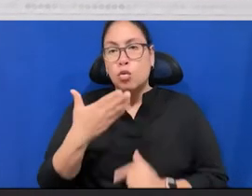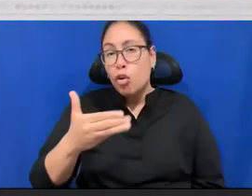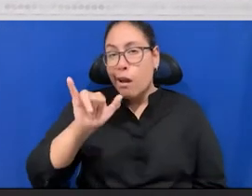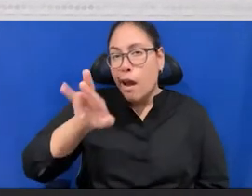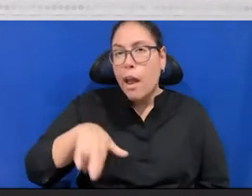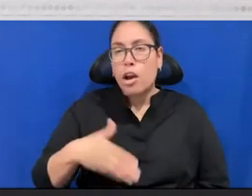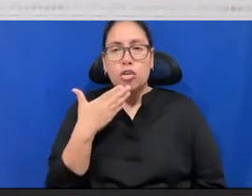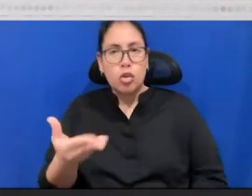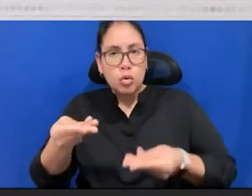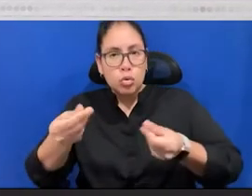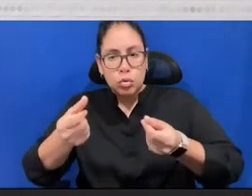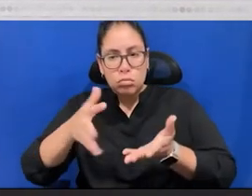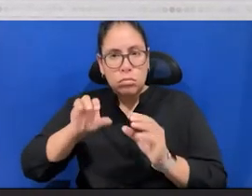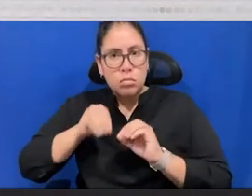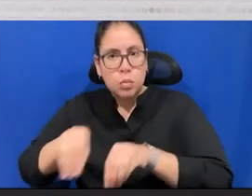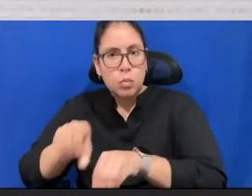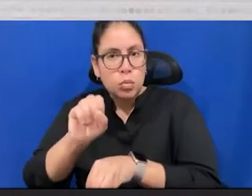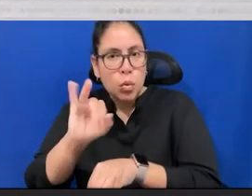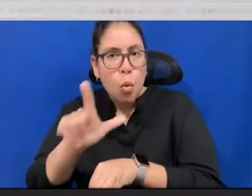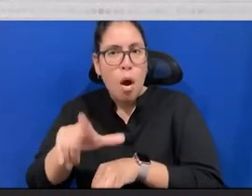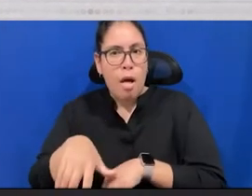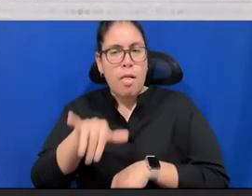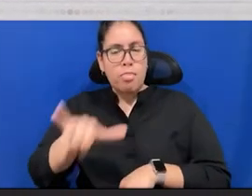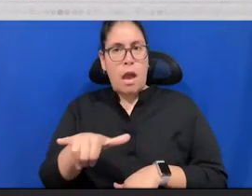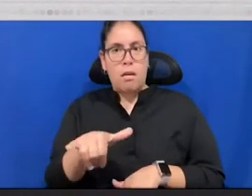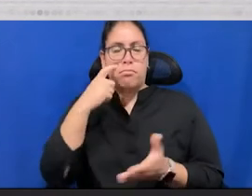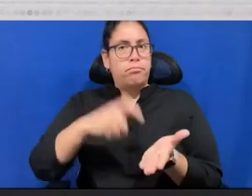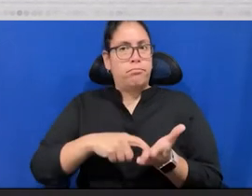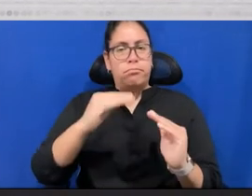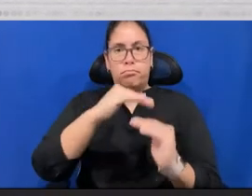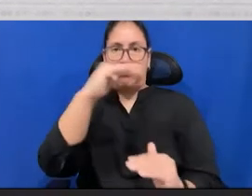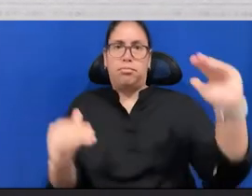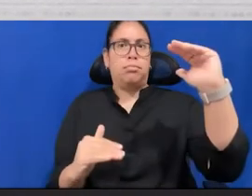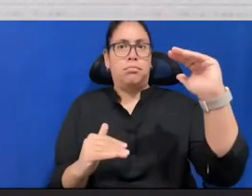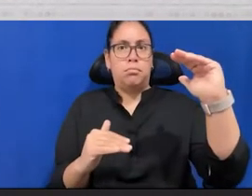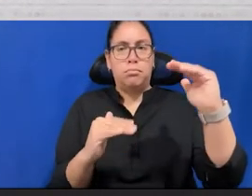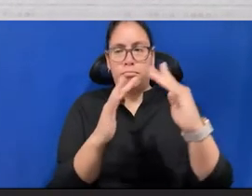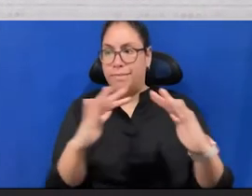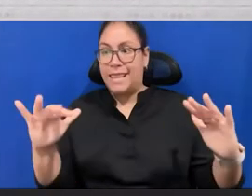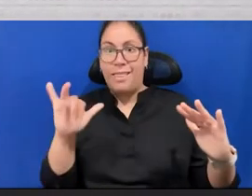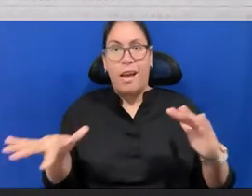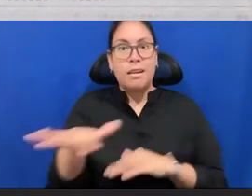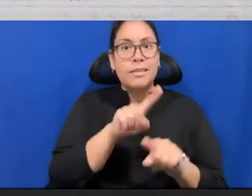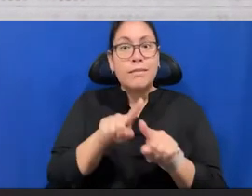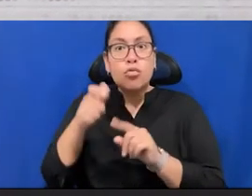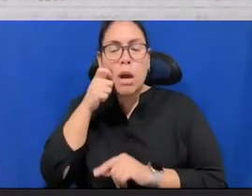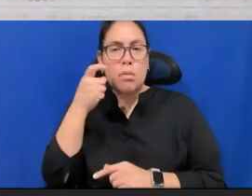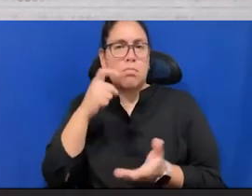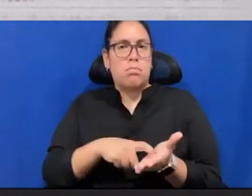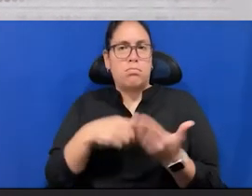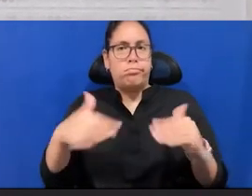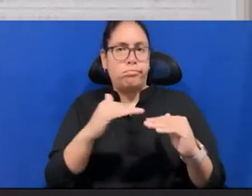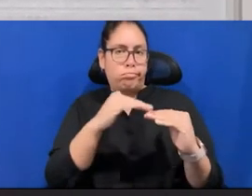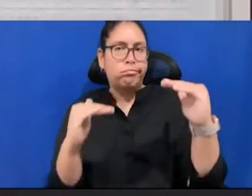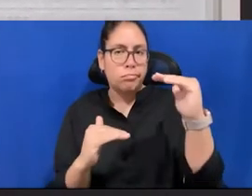divided across racial lines. And from that, um, and from some of the work you'd already been doing in documenting air